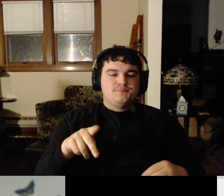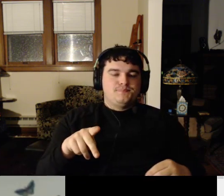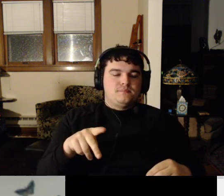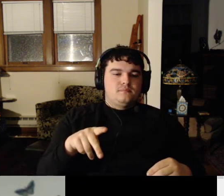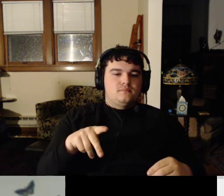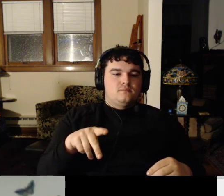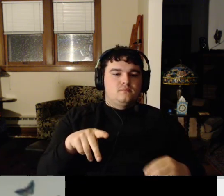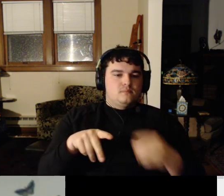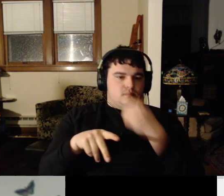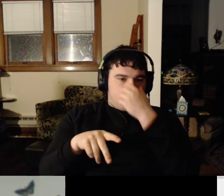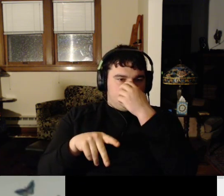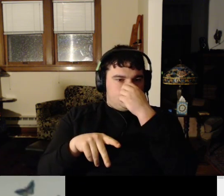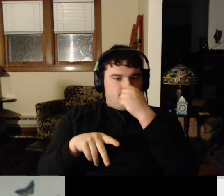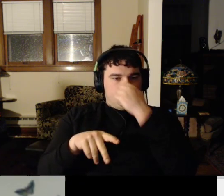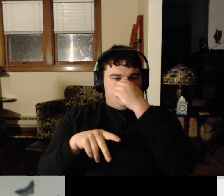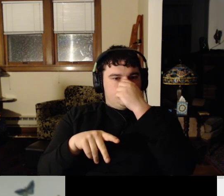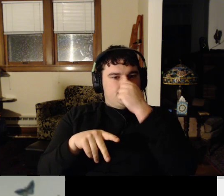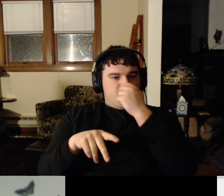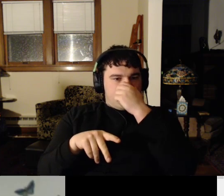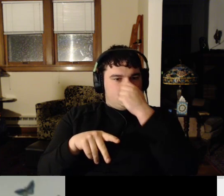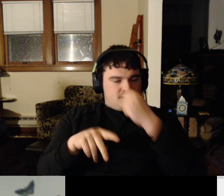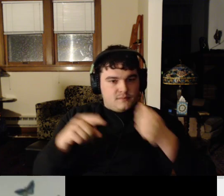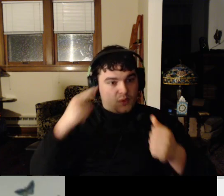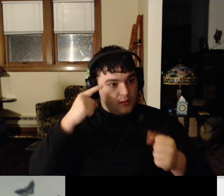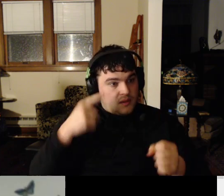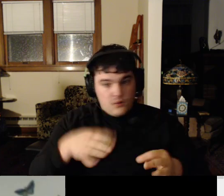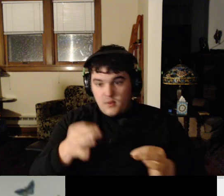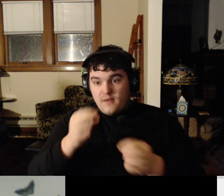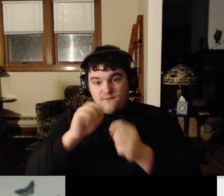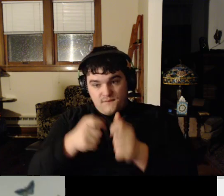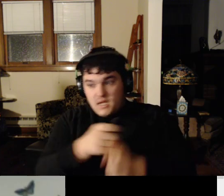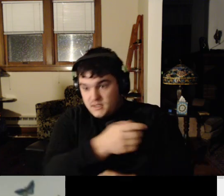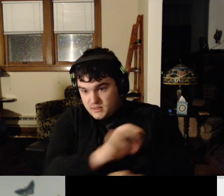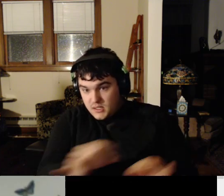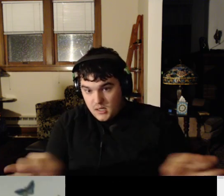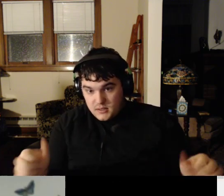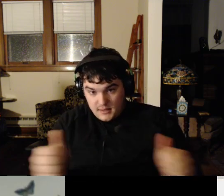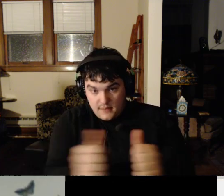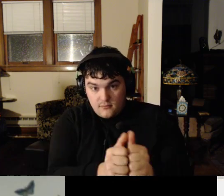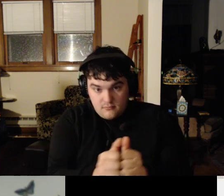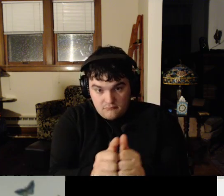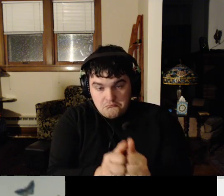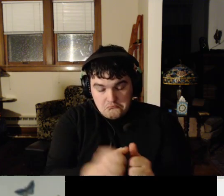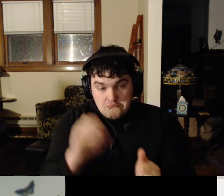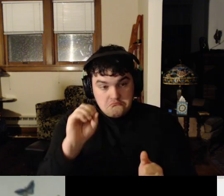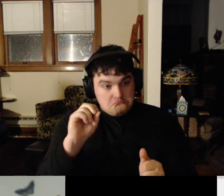So do y'all think we can fix this sentence together? Yes. Yeah. Okay.